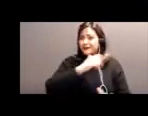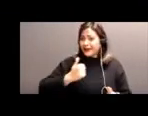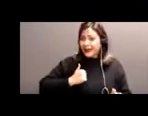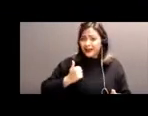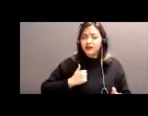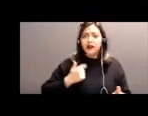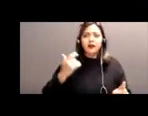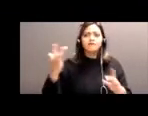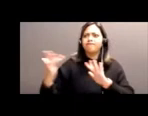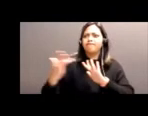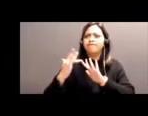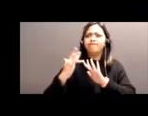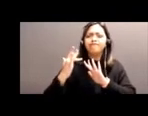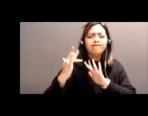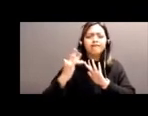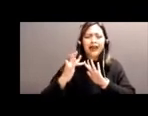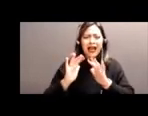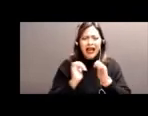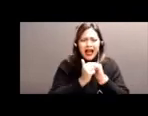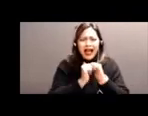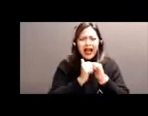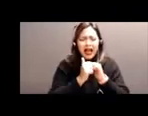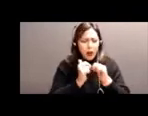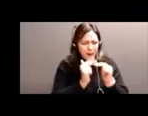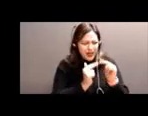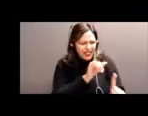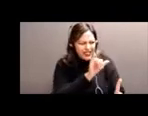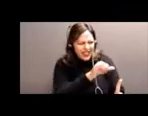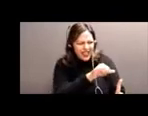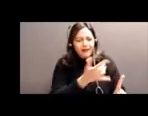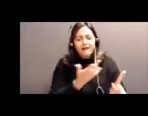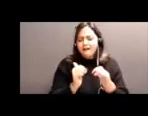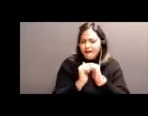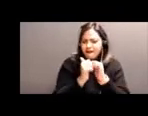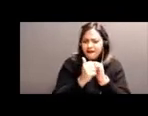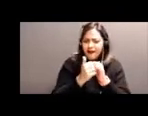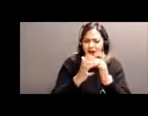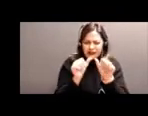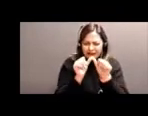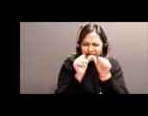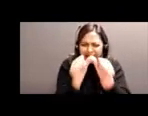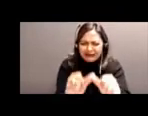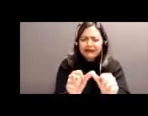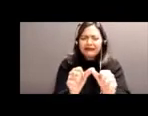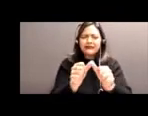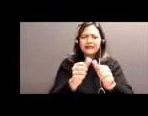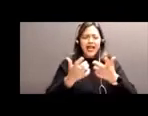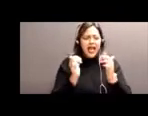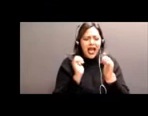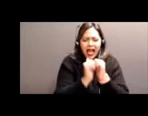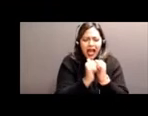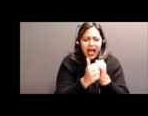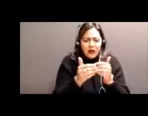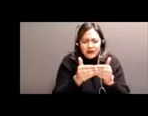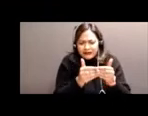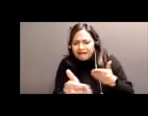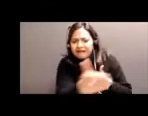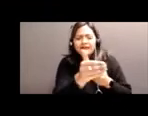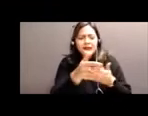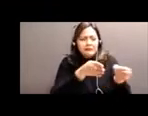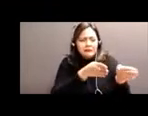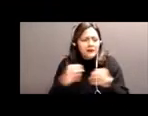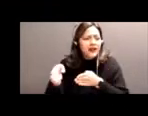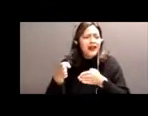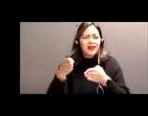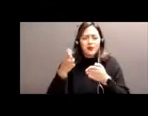sustain this? How can we move forward? Because so many of us just don't know where to reach out. Fast forward